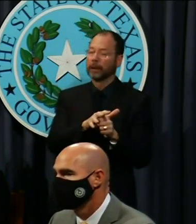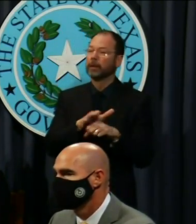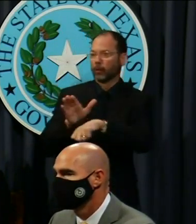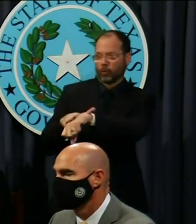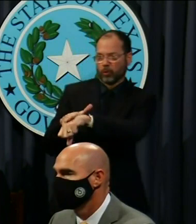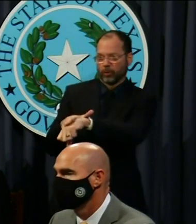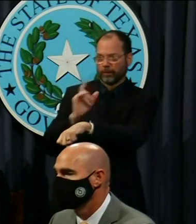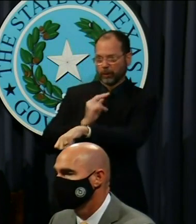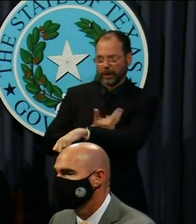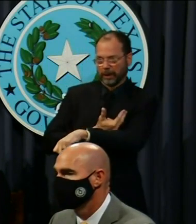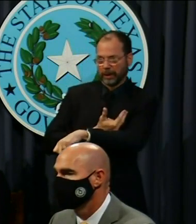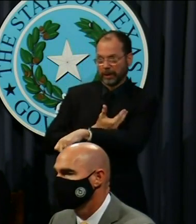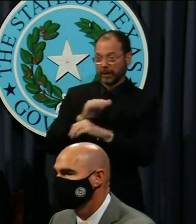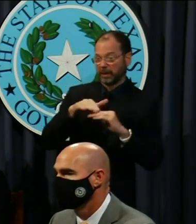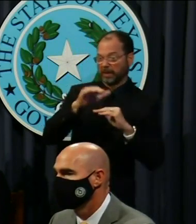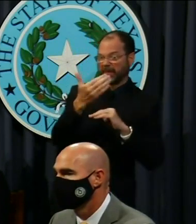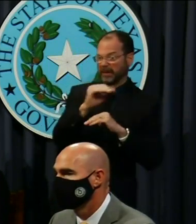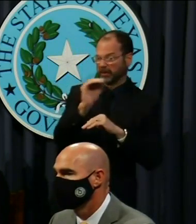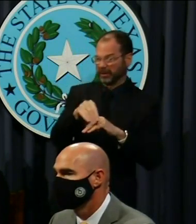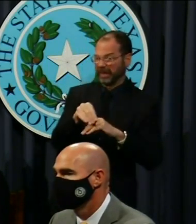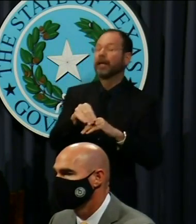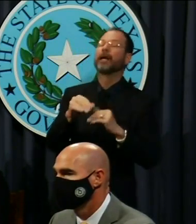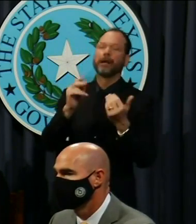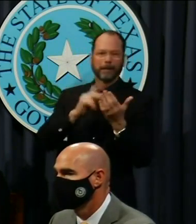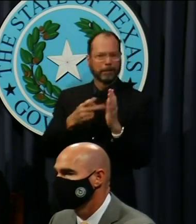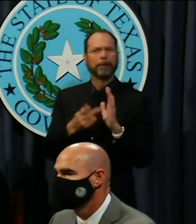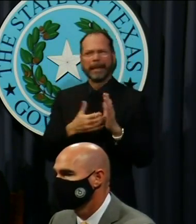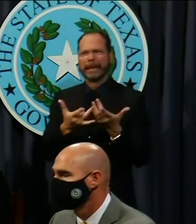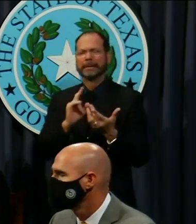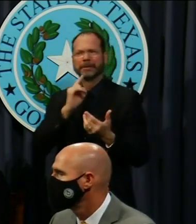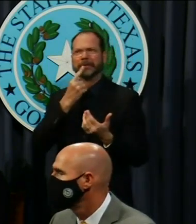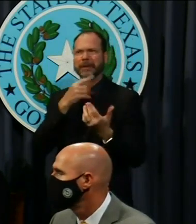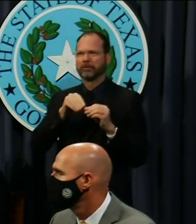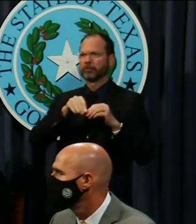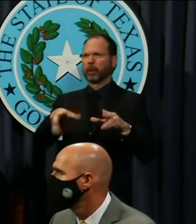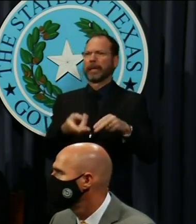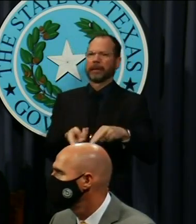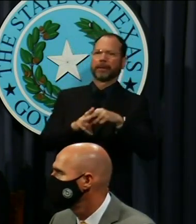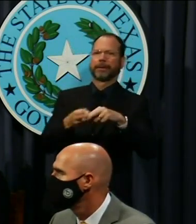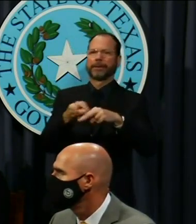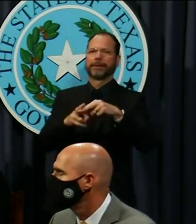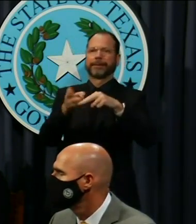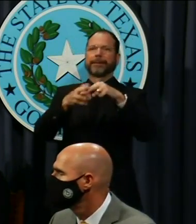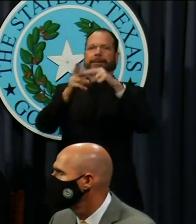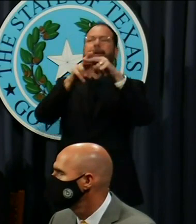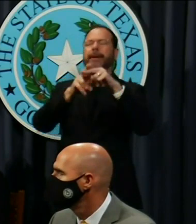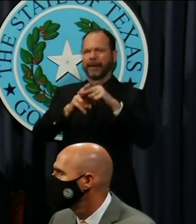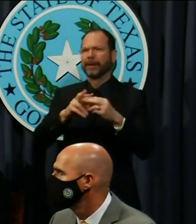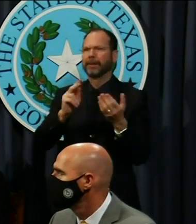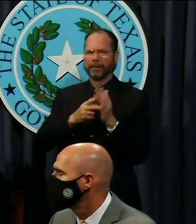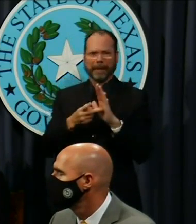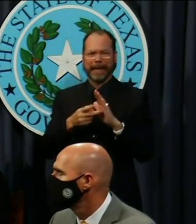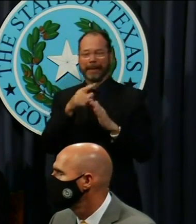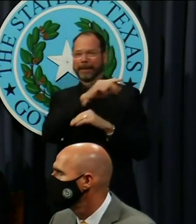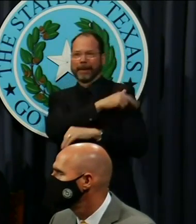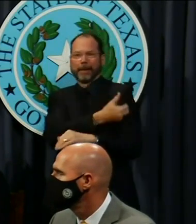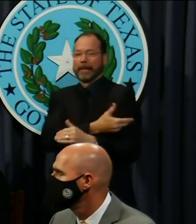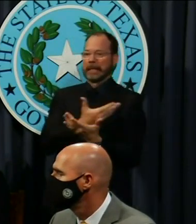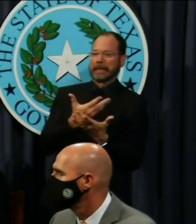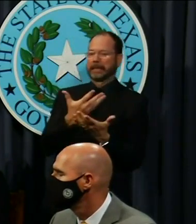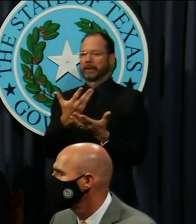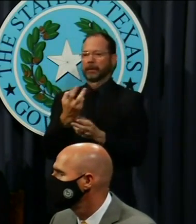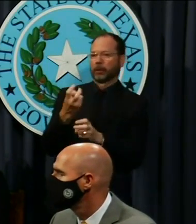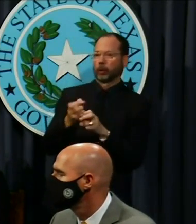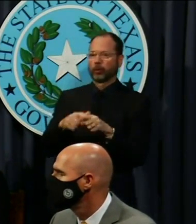Hospitalizations above that level signal a serious spread and begins to compromise a hospital's ability to